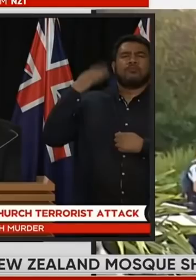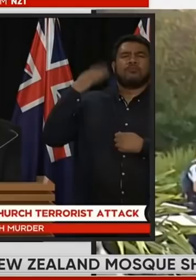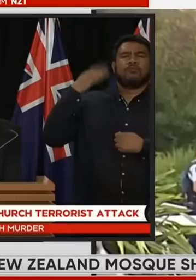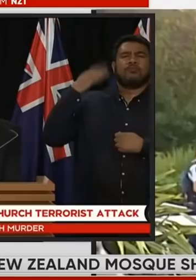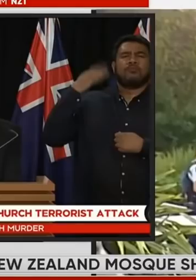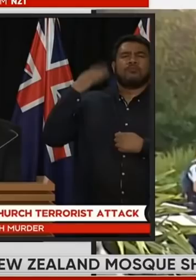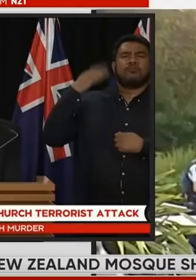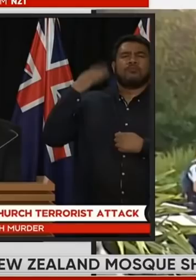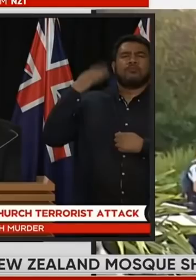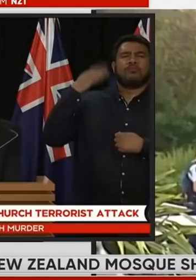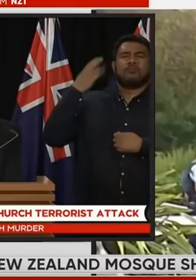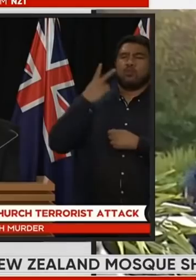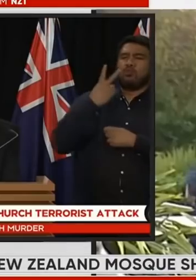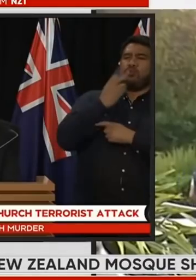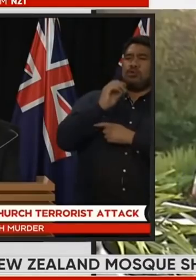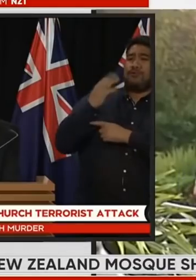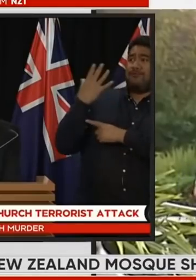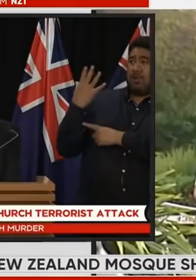community